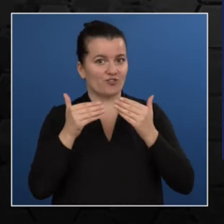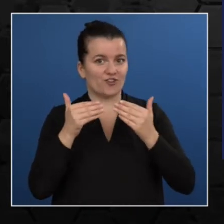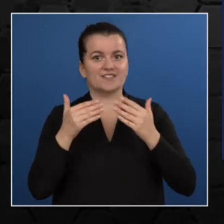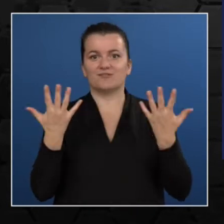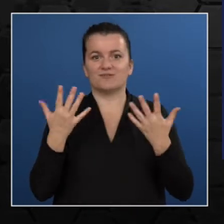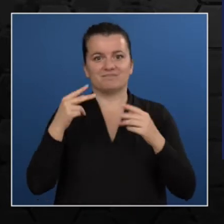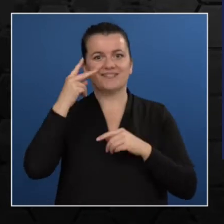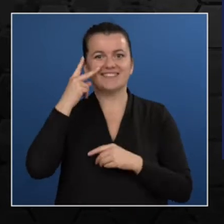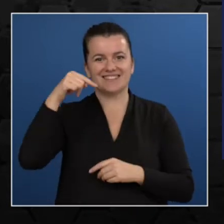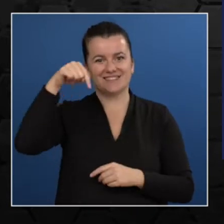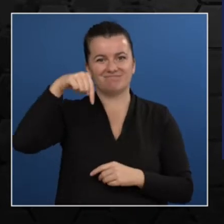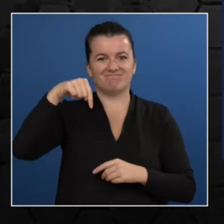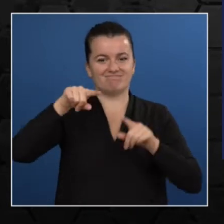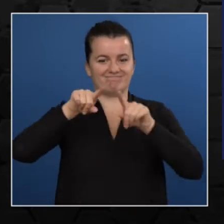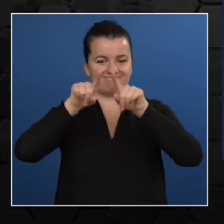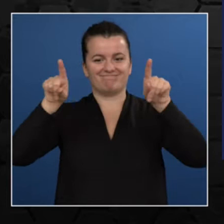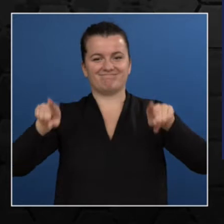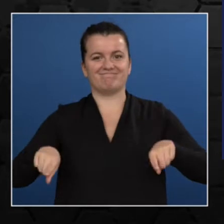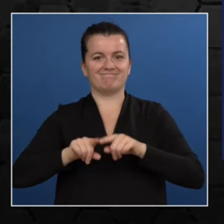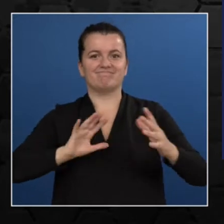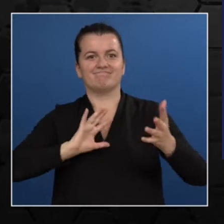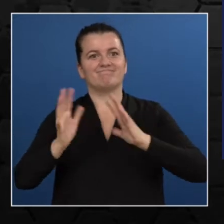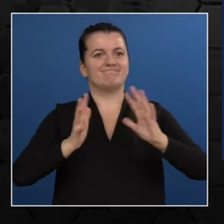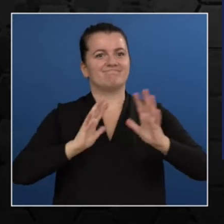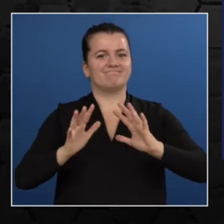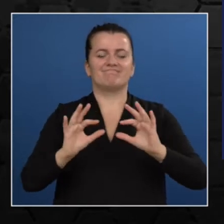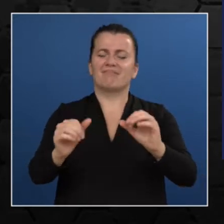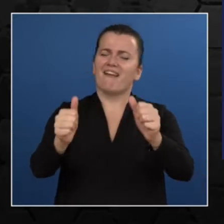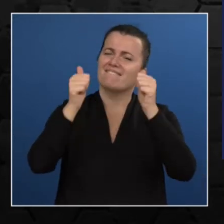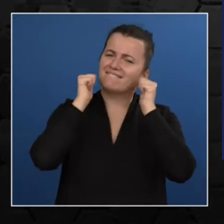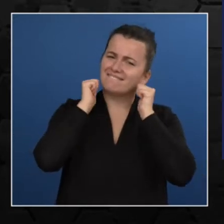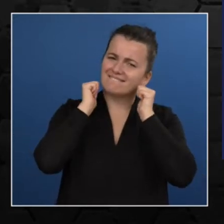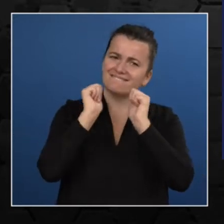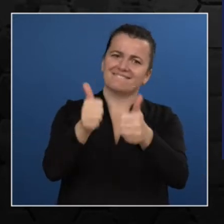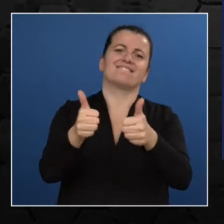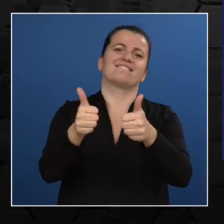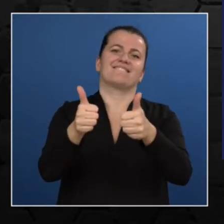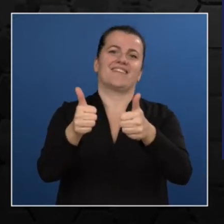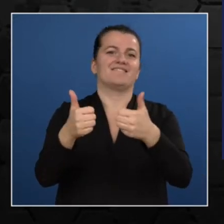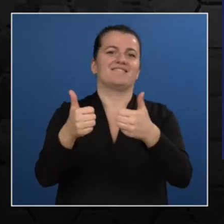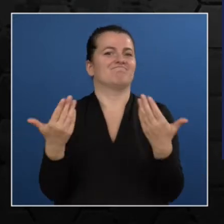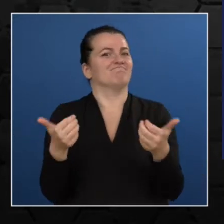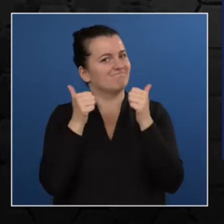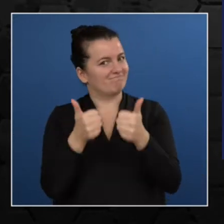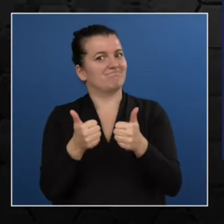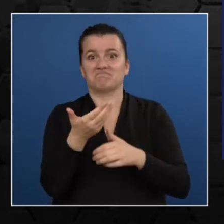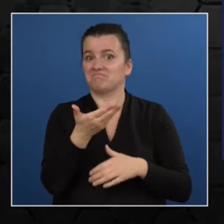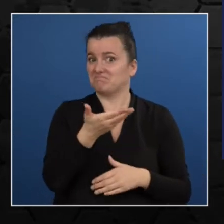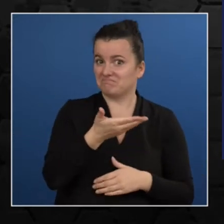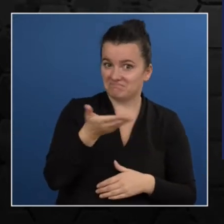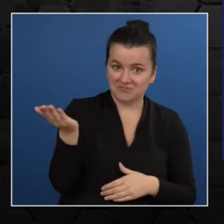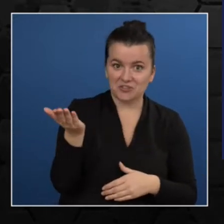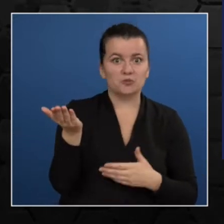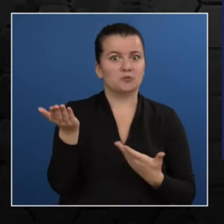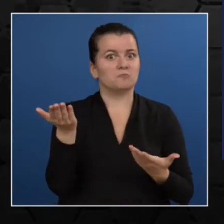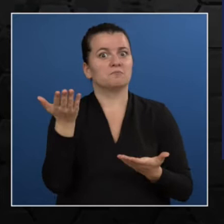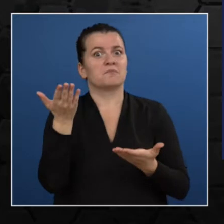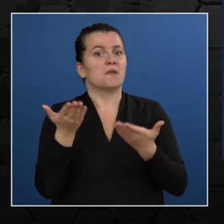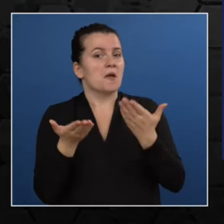is absolutely great. So I think that that's something to notice that if there's someone who cannot